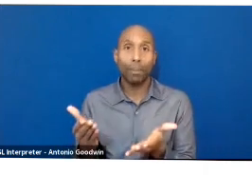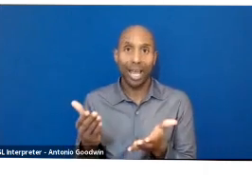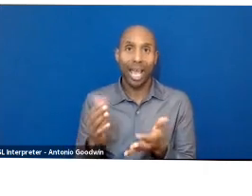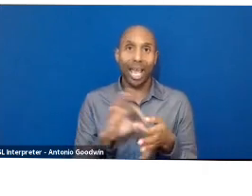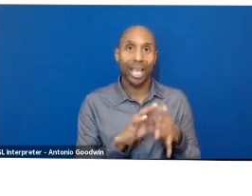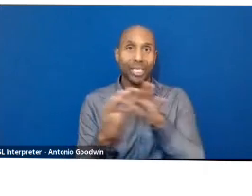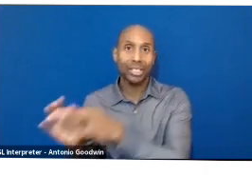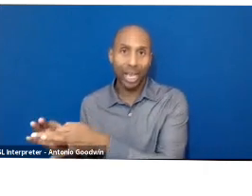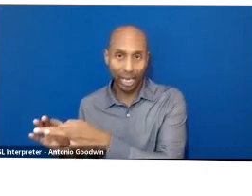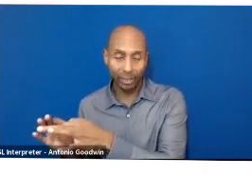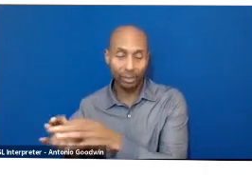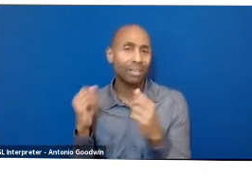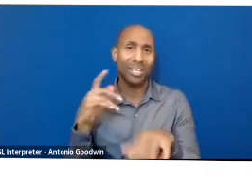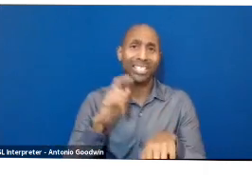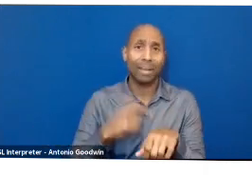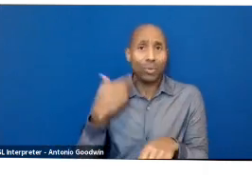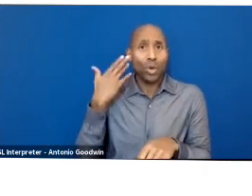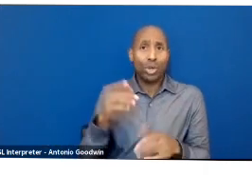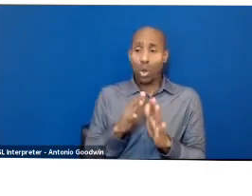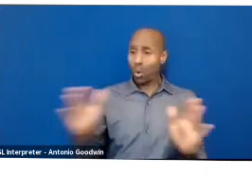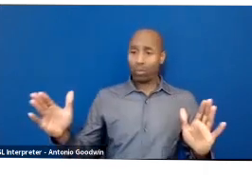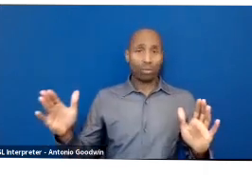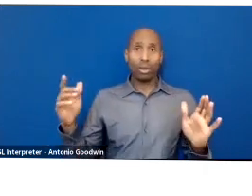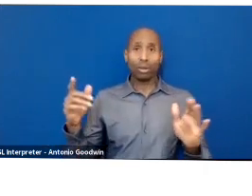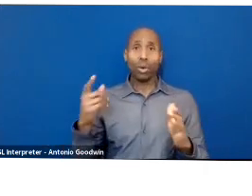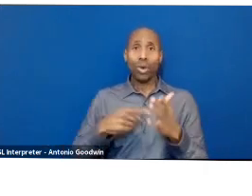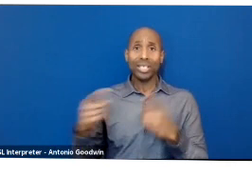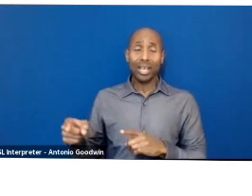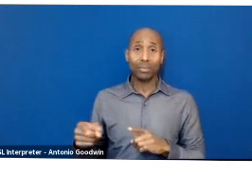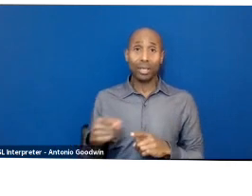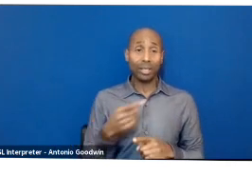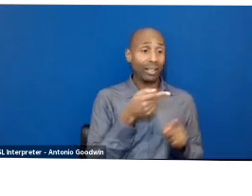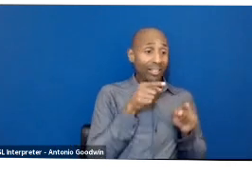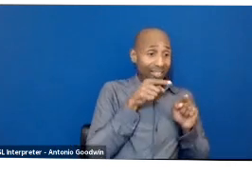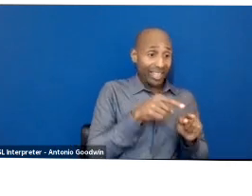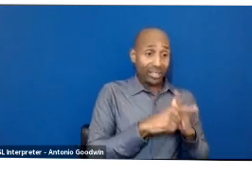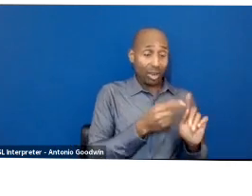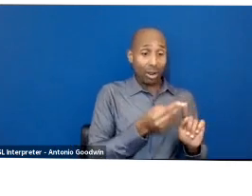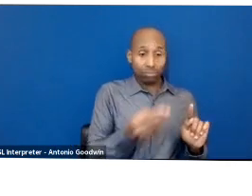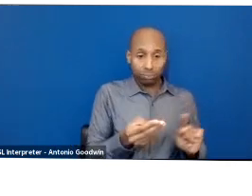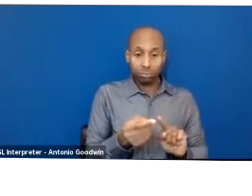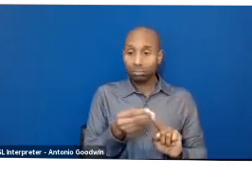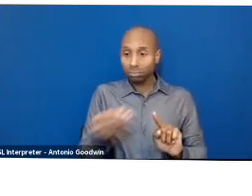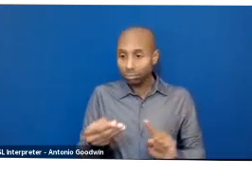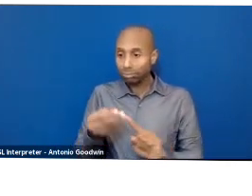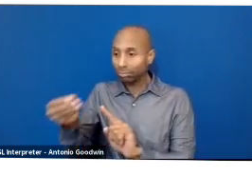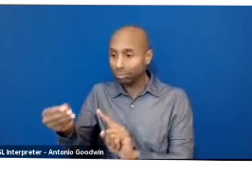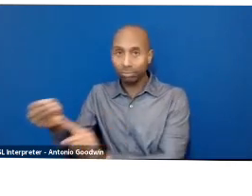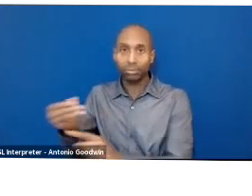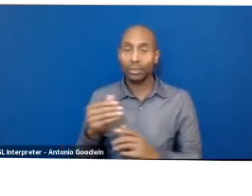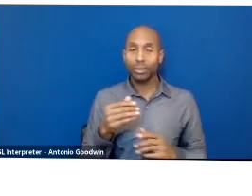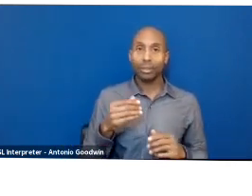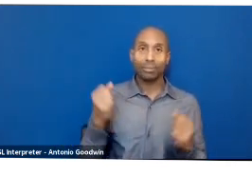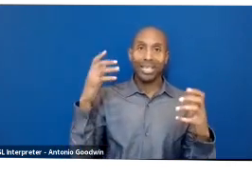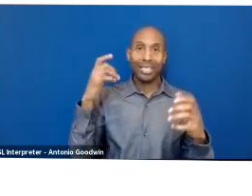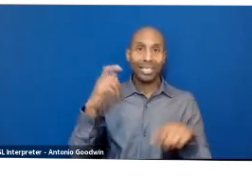know what's happening in supply chains. So it's important to uncover the most opaque parts of the supply chain. So the parts